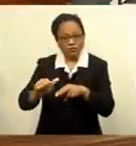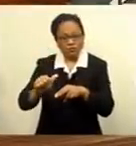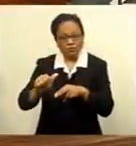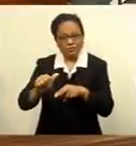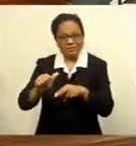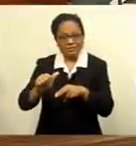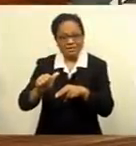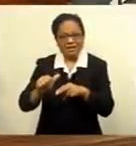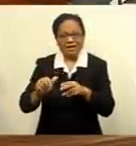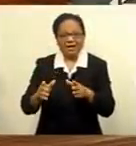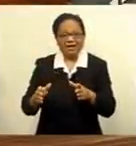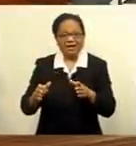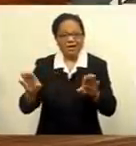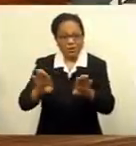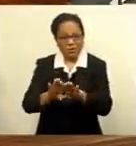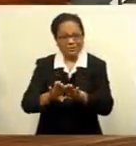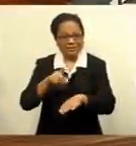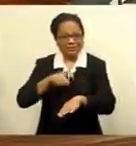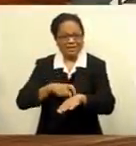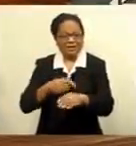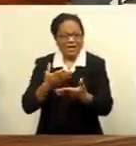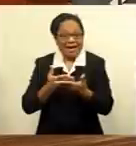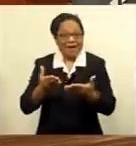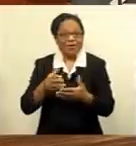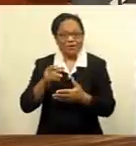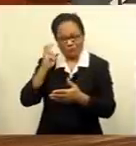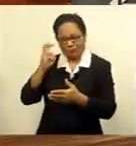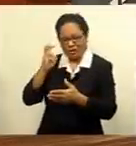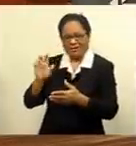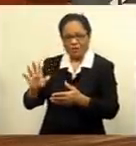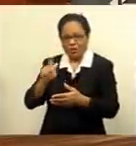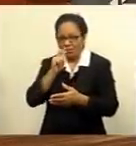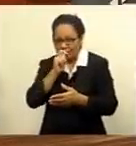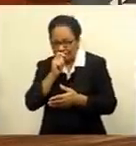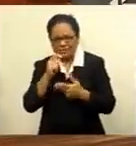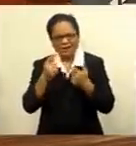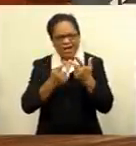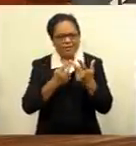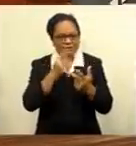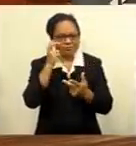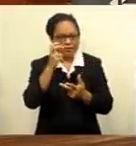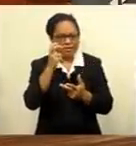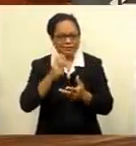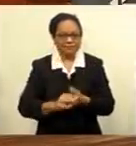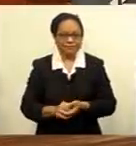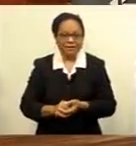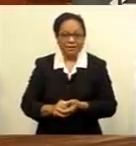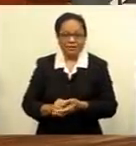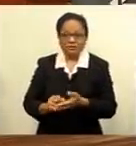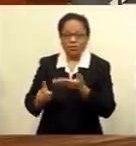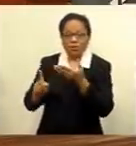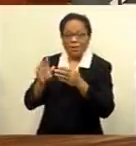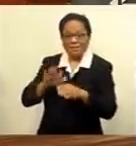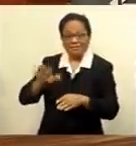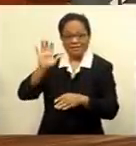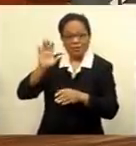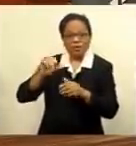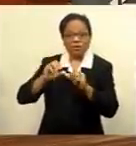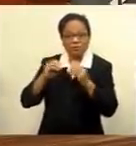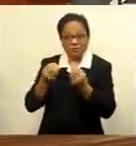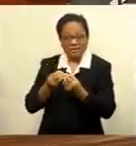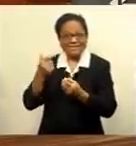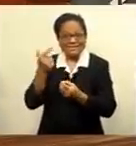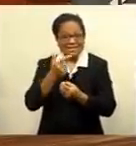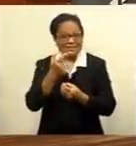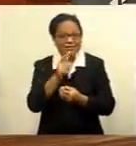its referees and technical staff through virtual trainings. In cooperation with the International Basketball Federation, 17 referees were